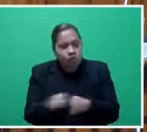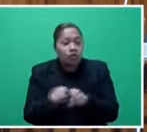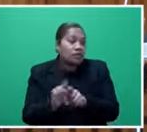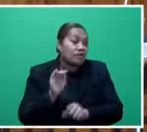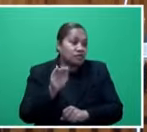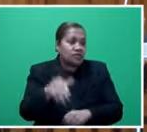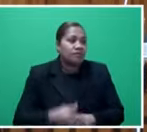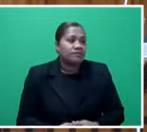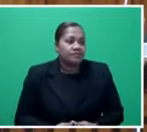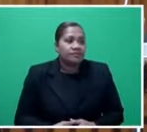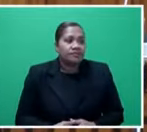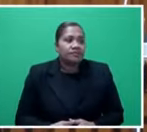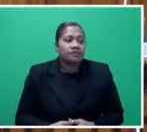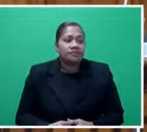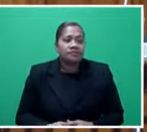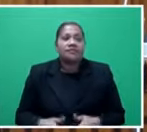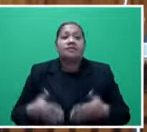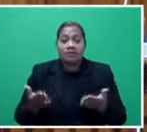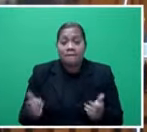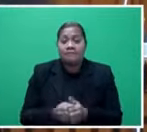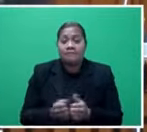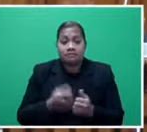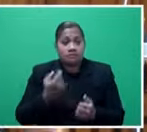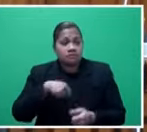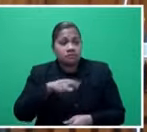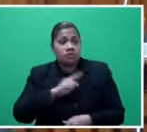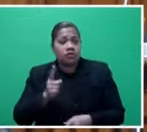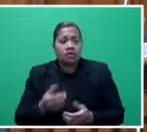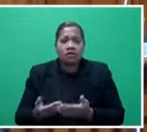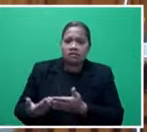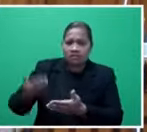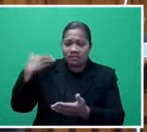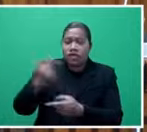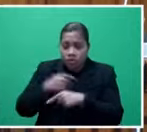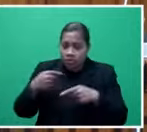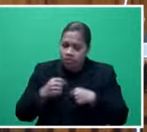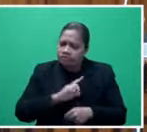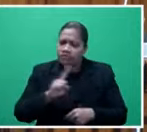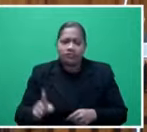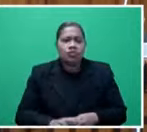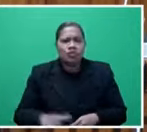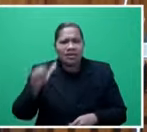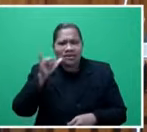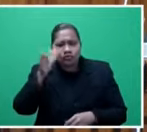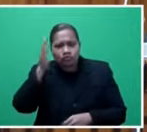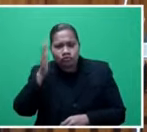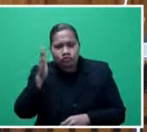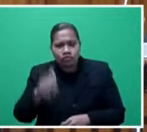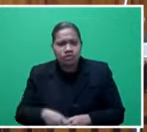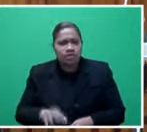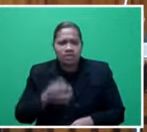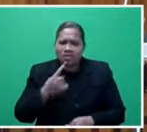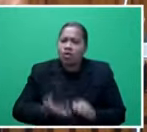us actually have been to Brown Street for many, many decades actually. And we've been down to the Frank Hilton School too. So, please, let's not patronise us by saying go down